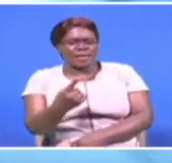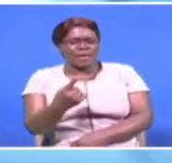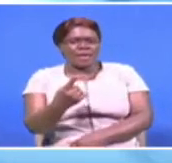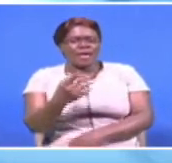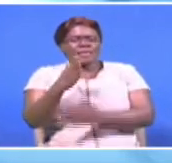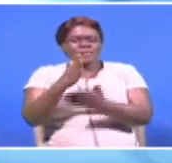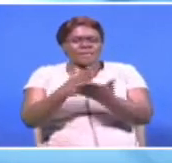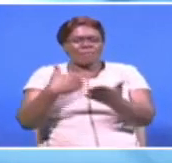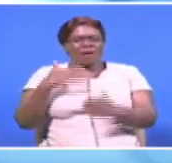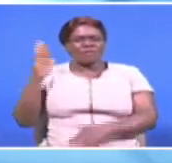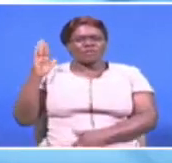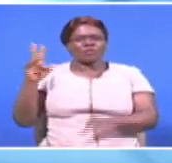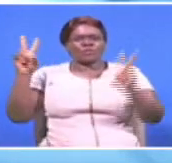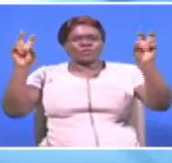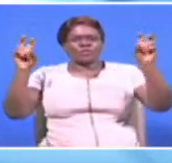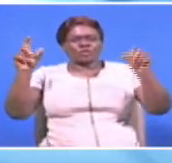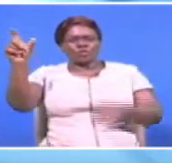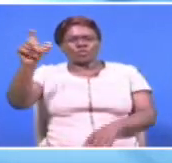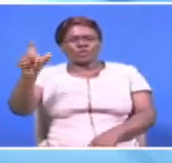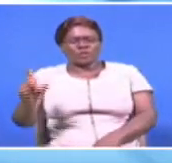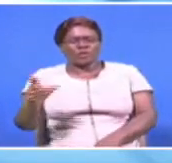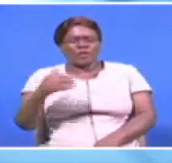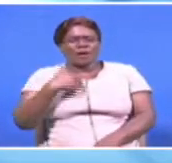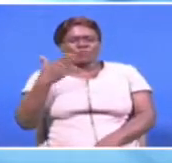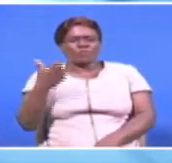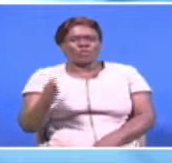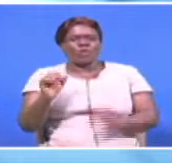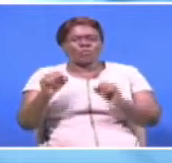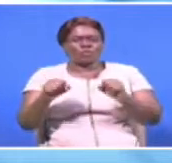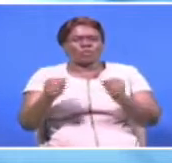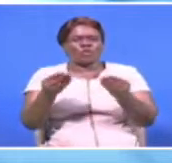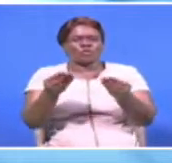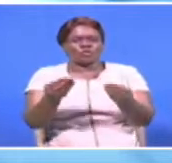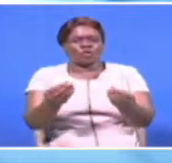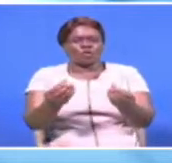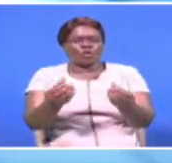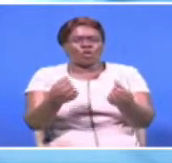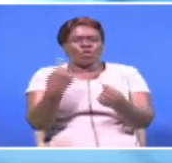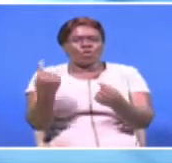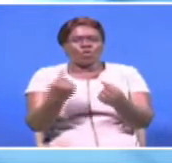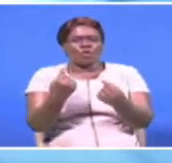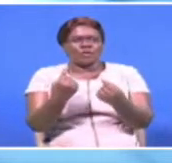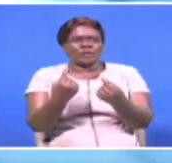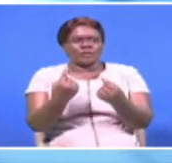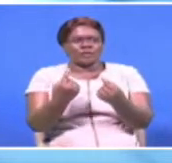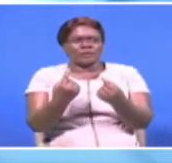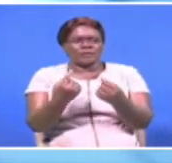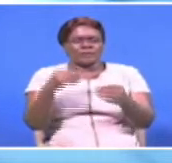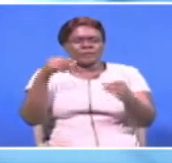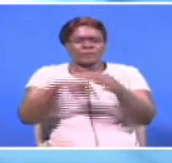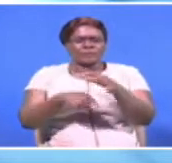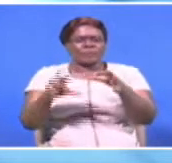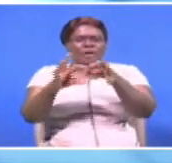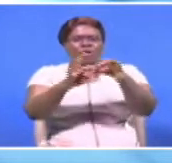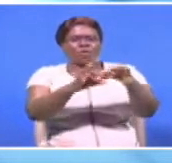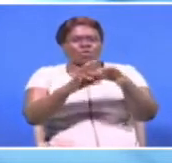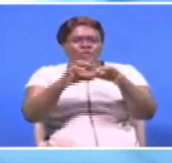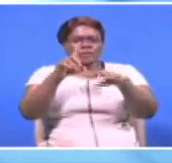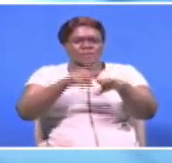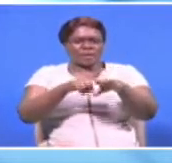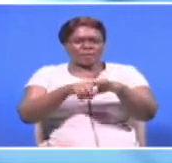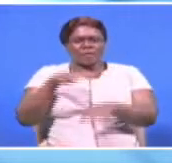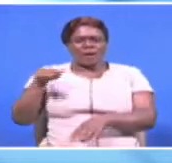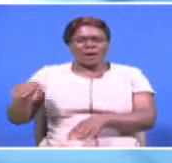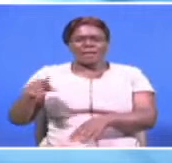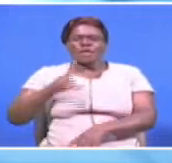some of the security issues that the region faces today can only be addressed if there is deeper regional collaboration when it comes to early